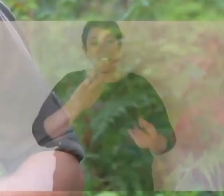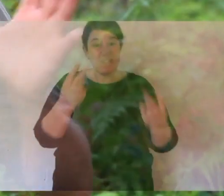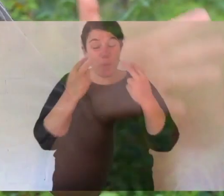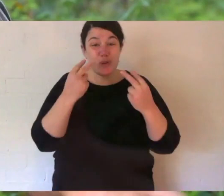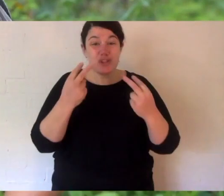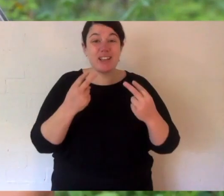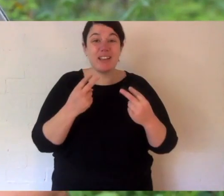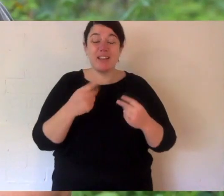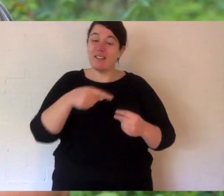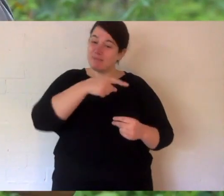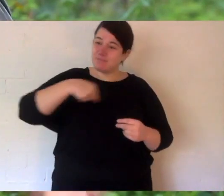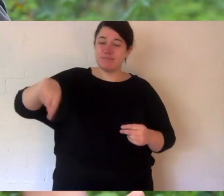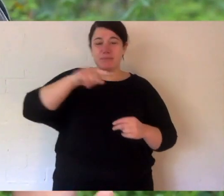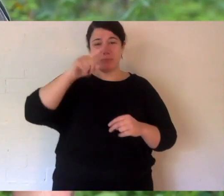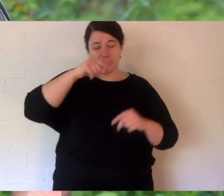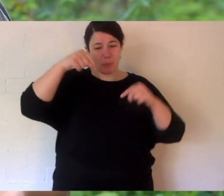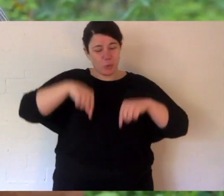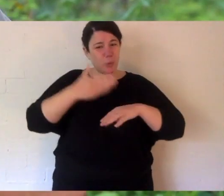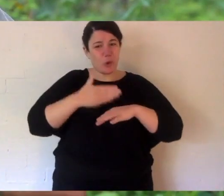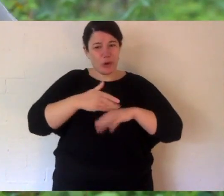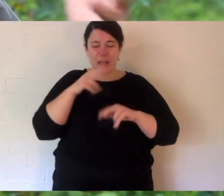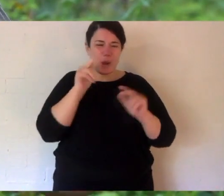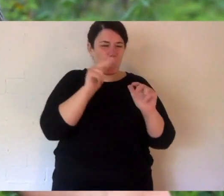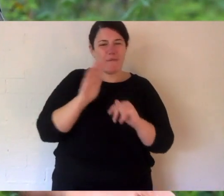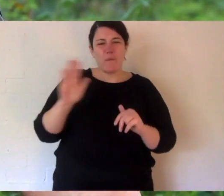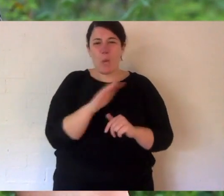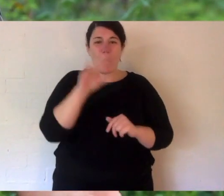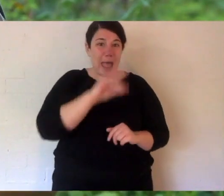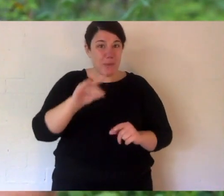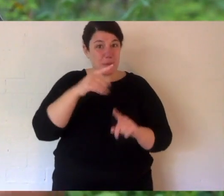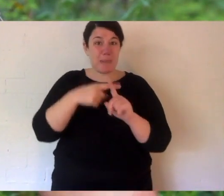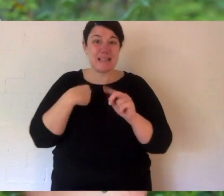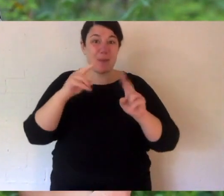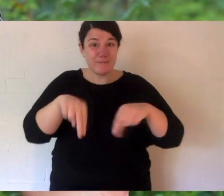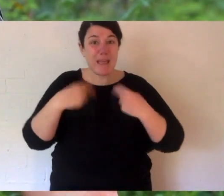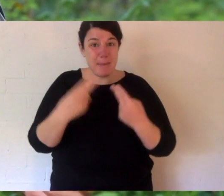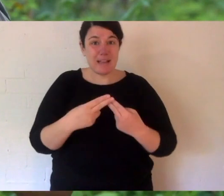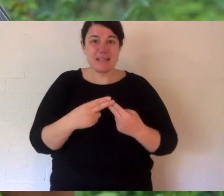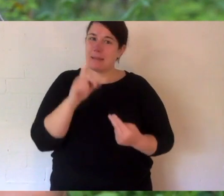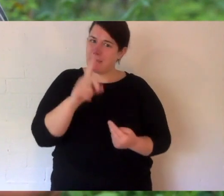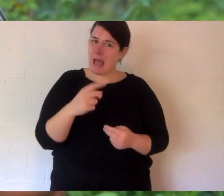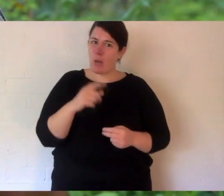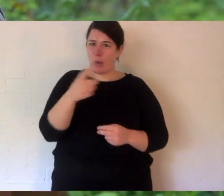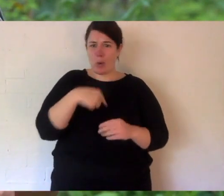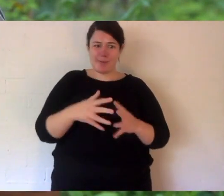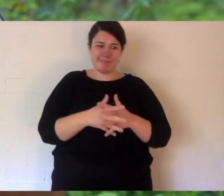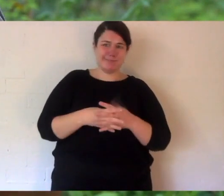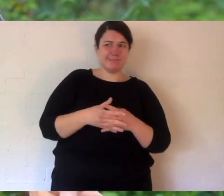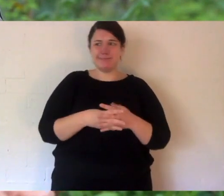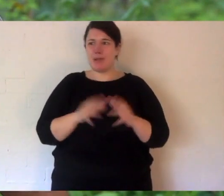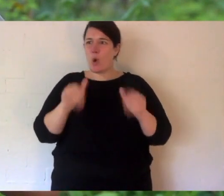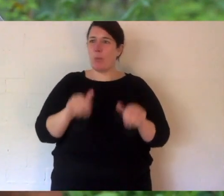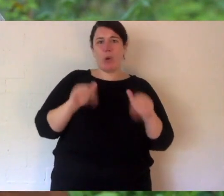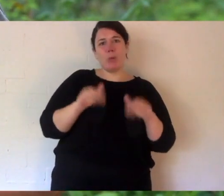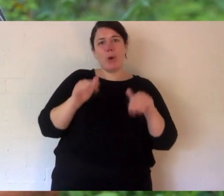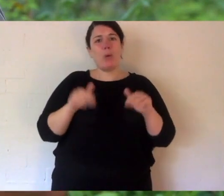Thanks for watching everyone. The Keepers and I are looking after all of our animals and our families, but we all have a bit of extra time at